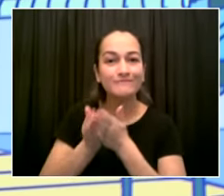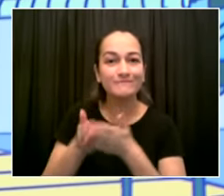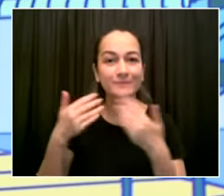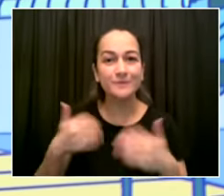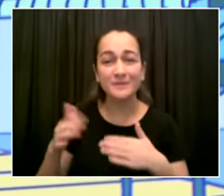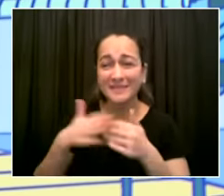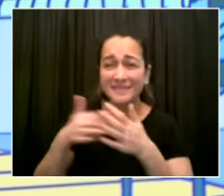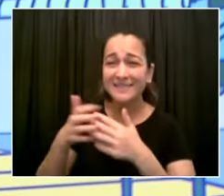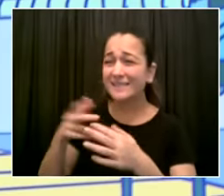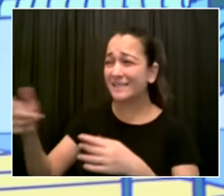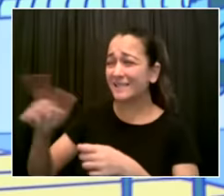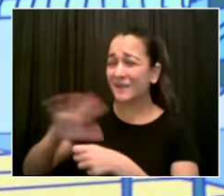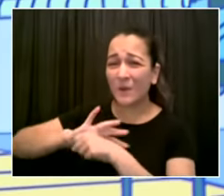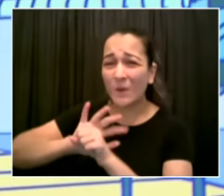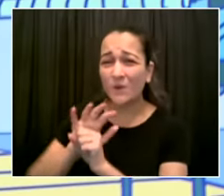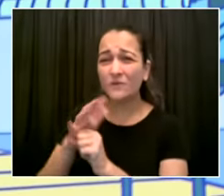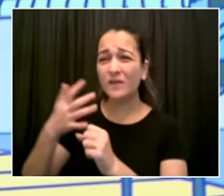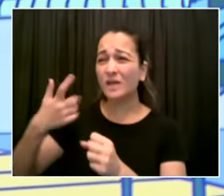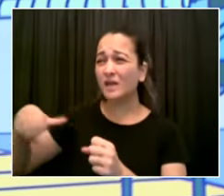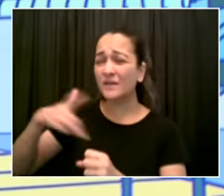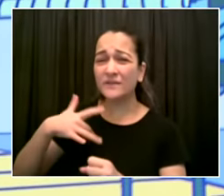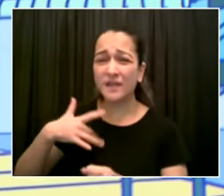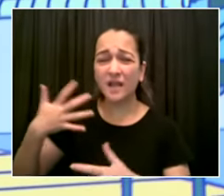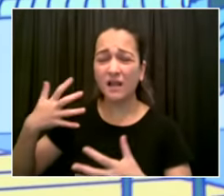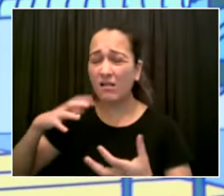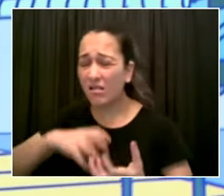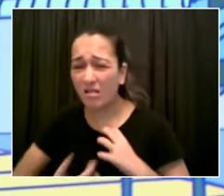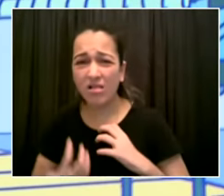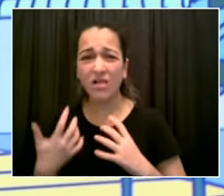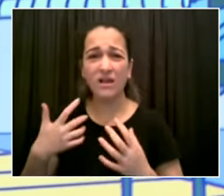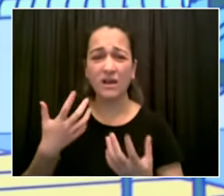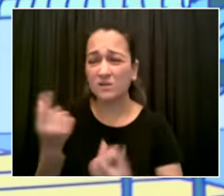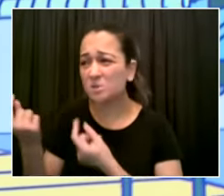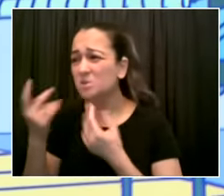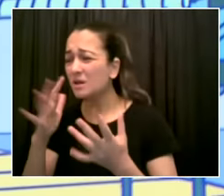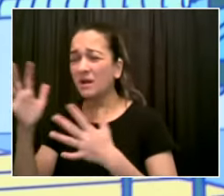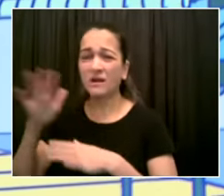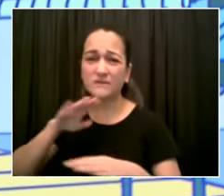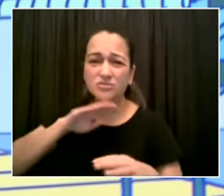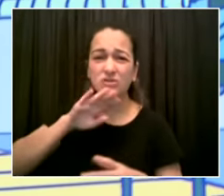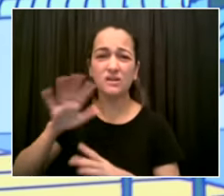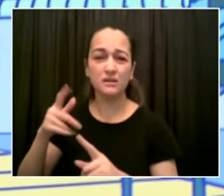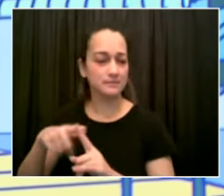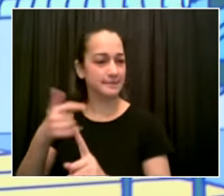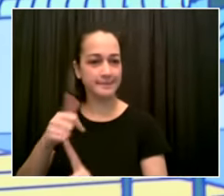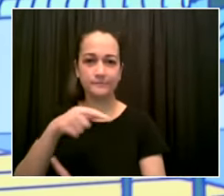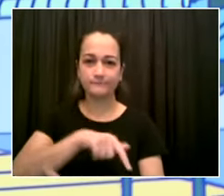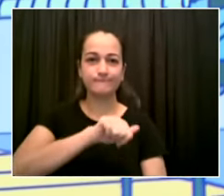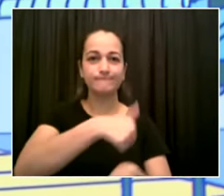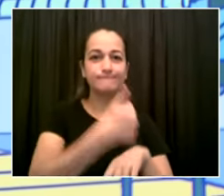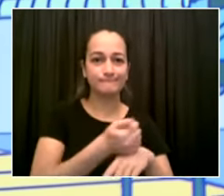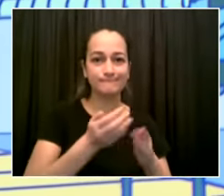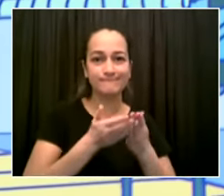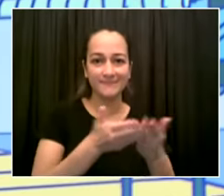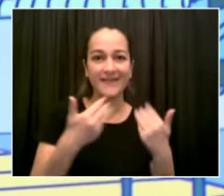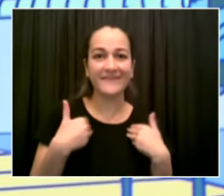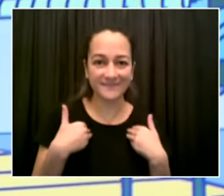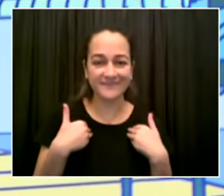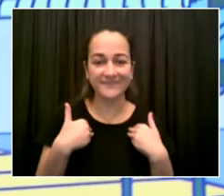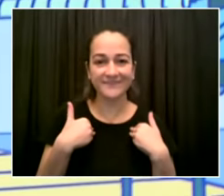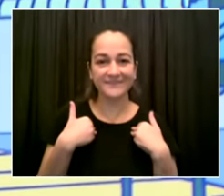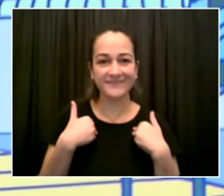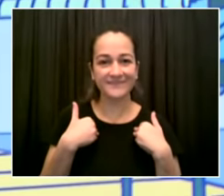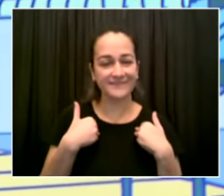groundbreaking ribbon cuttings because new yorkers don't stop we fight through everything well here's another great